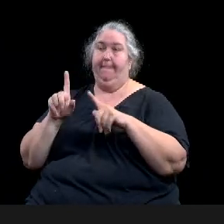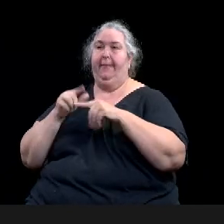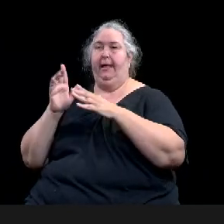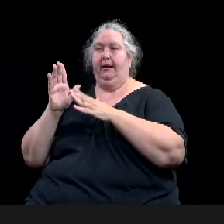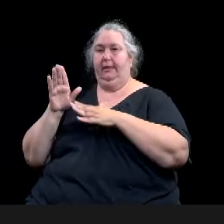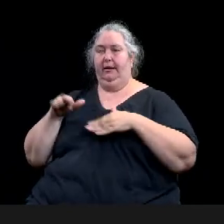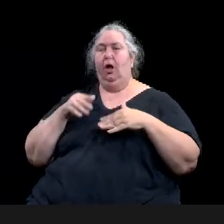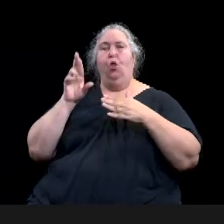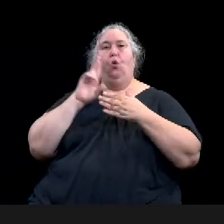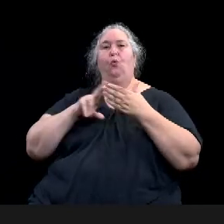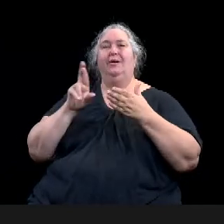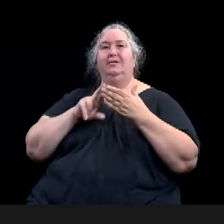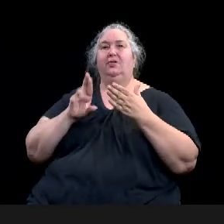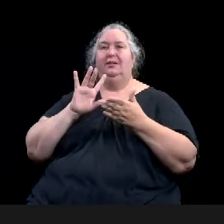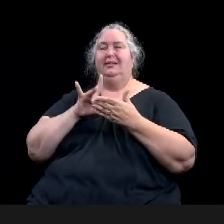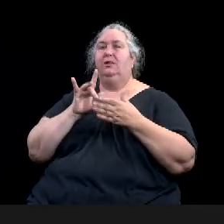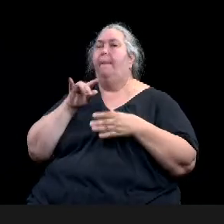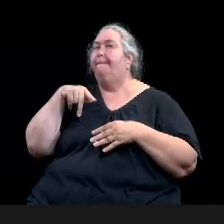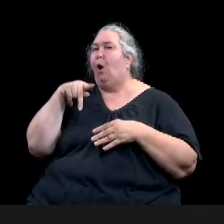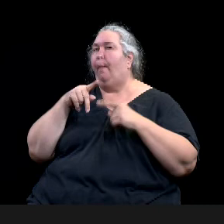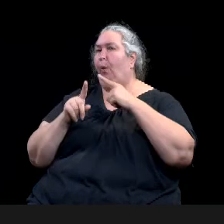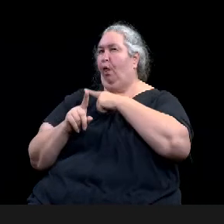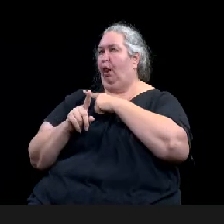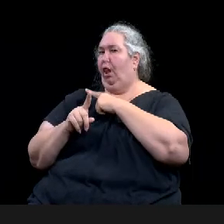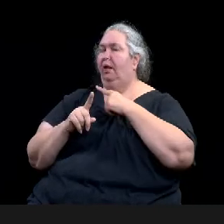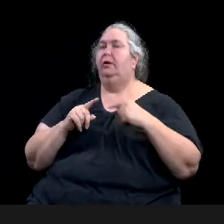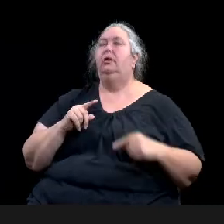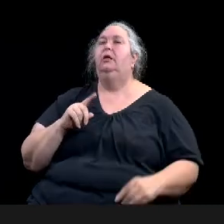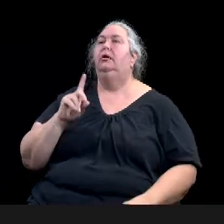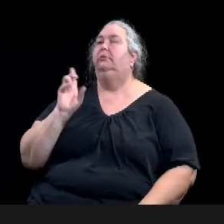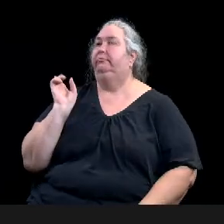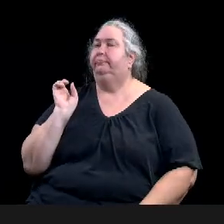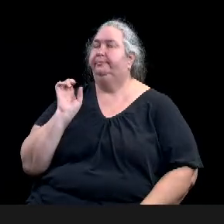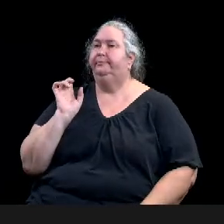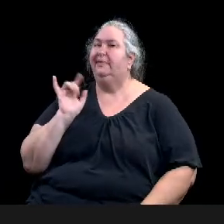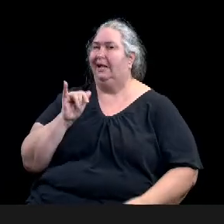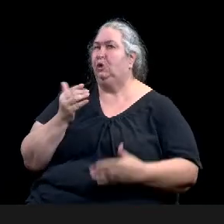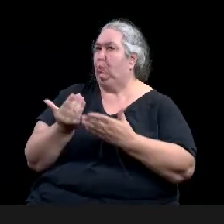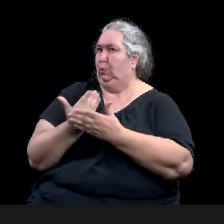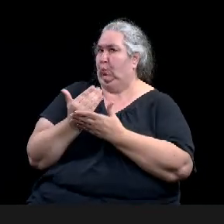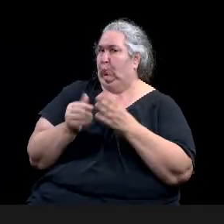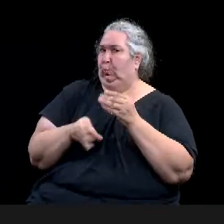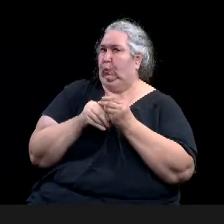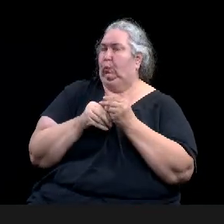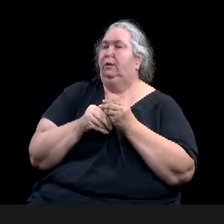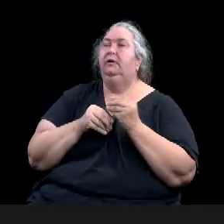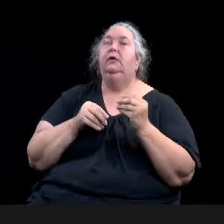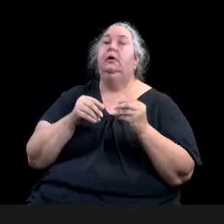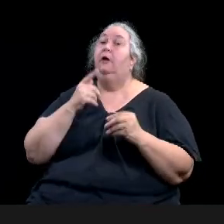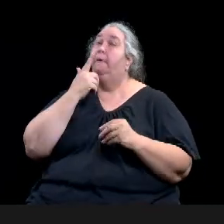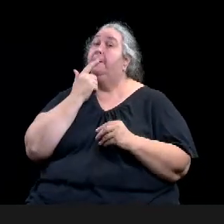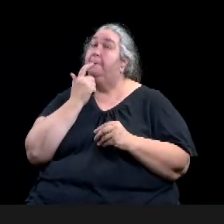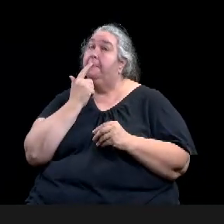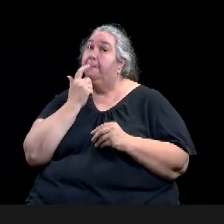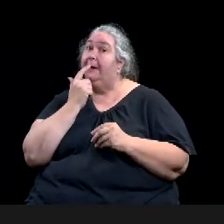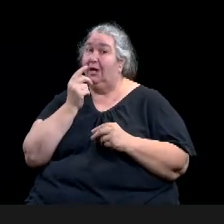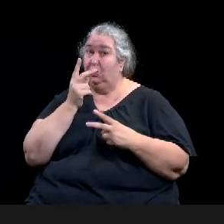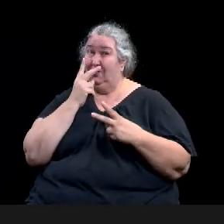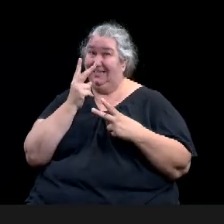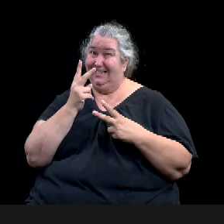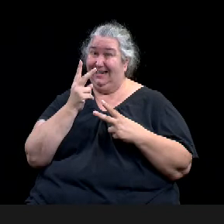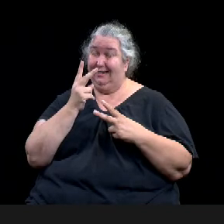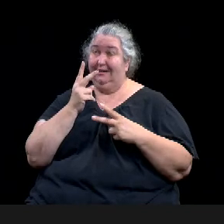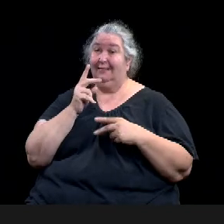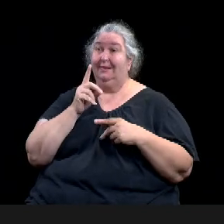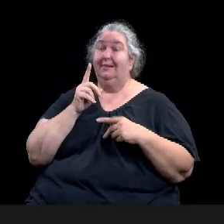red areas that you see in the current plan indicate the gallery space. Um, so as you can see, there's, there's a compression